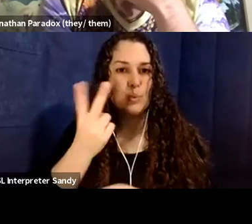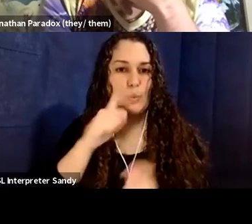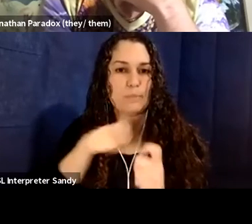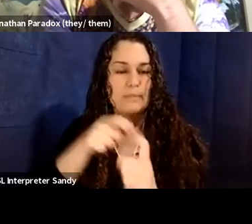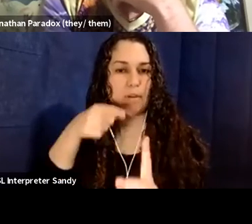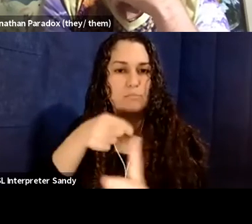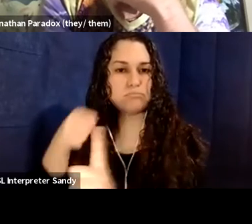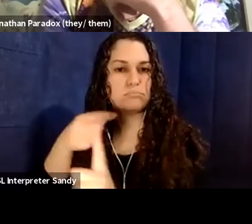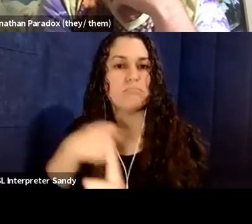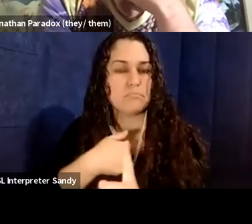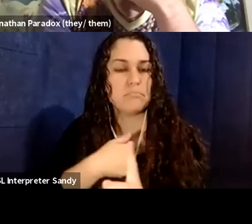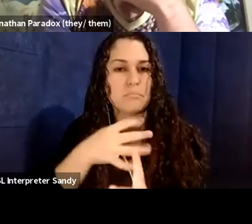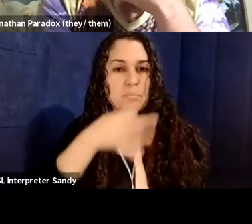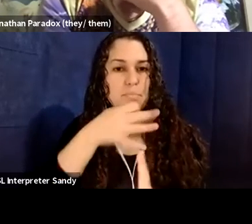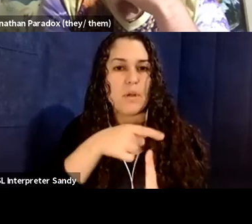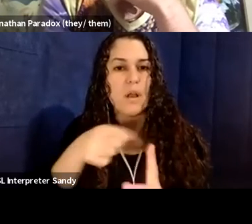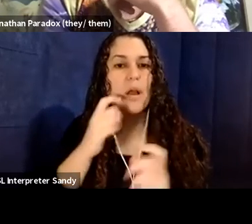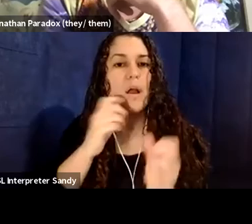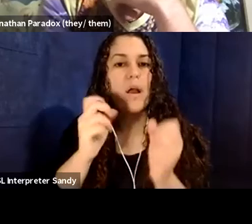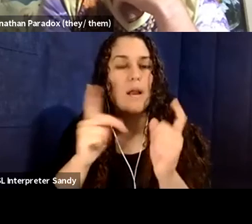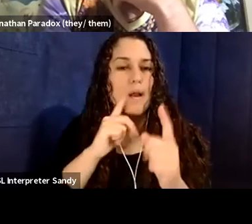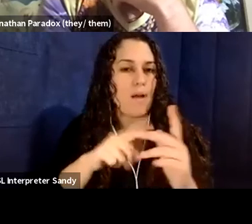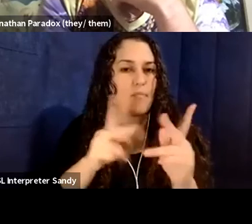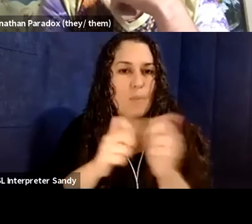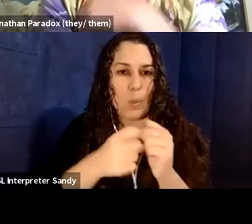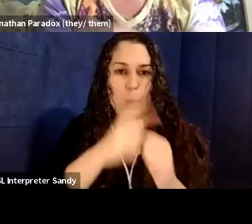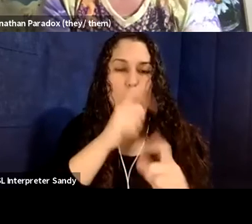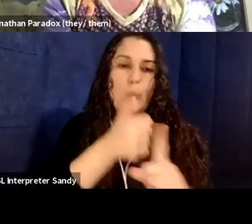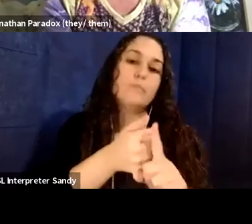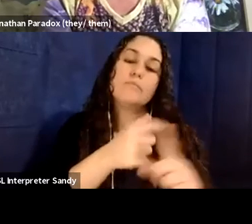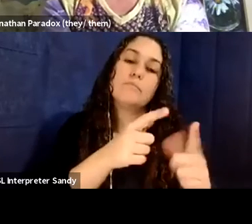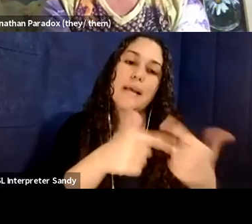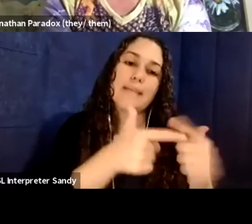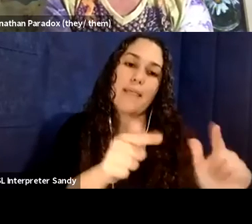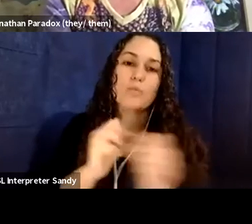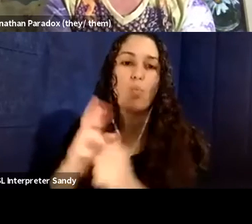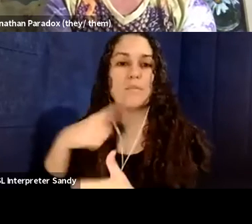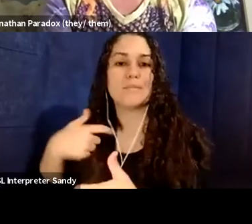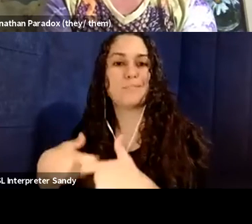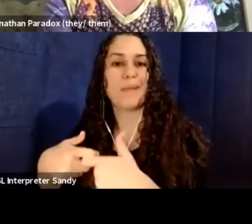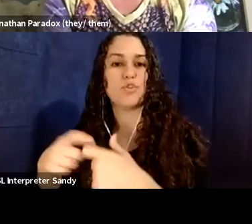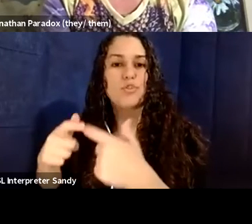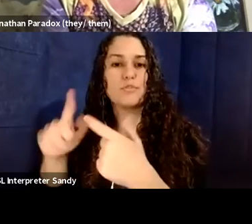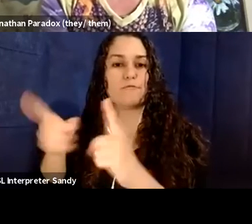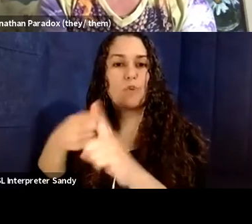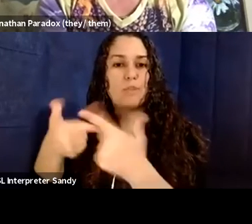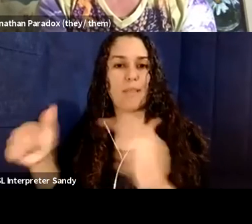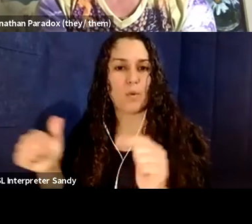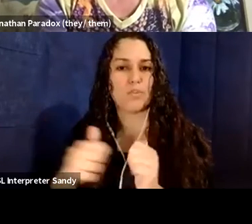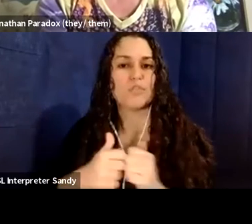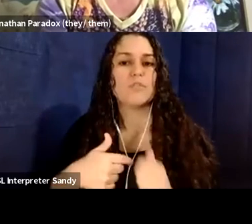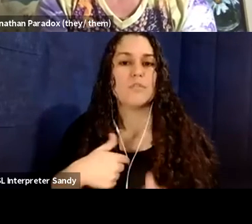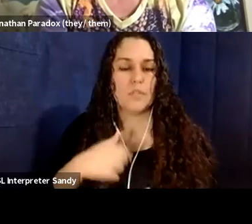a lot of work with, um, people with native Spanish speakers and ASL, um, as a Chicana,